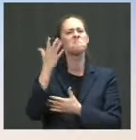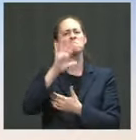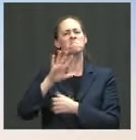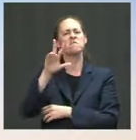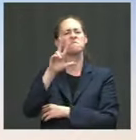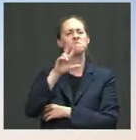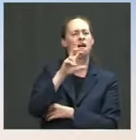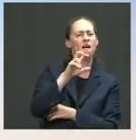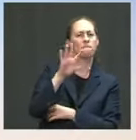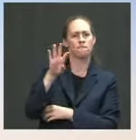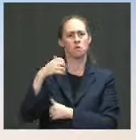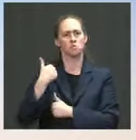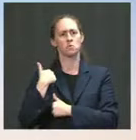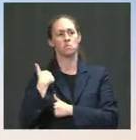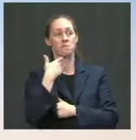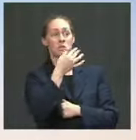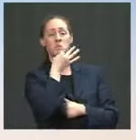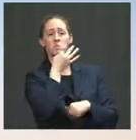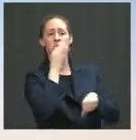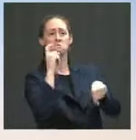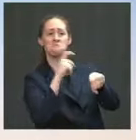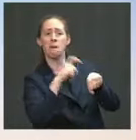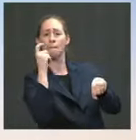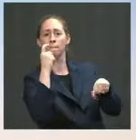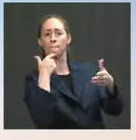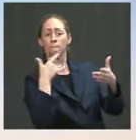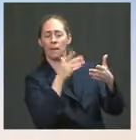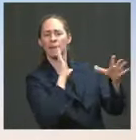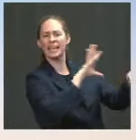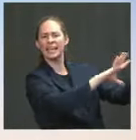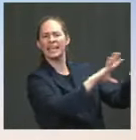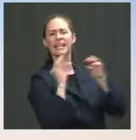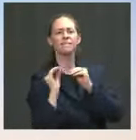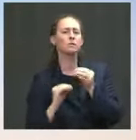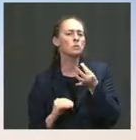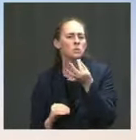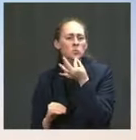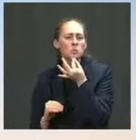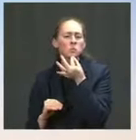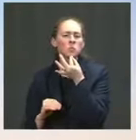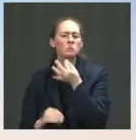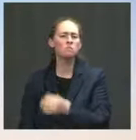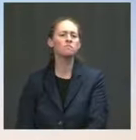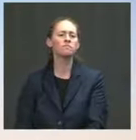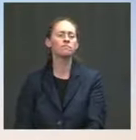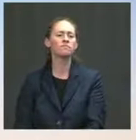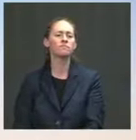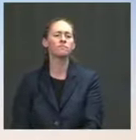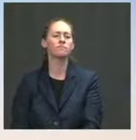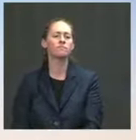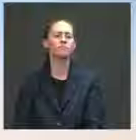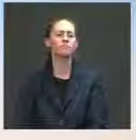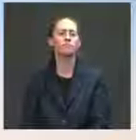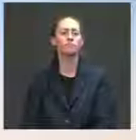functions that were scheduled to leave and whose mission at the airport was complete. It does not have an impact on our mission at hand. Go ahead. Go ahead.